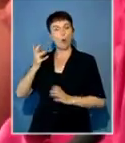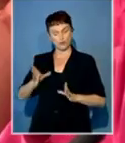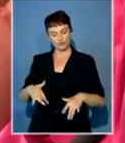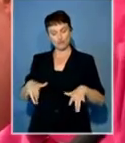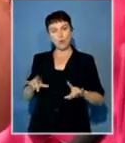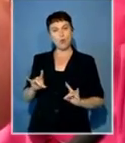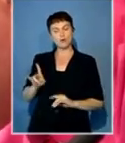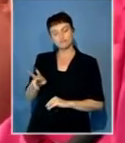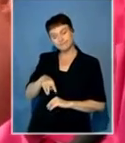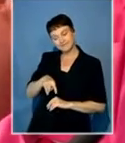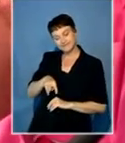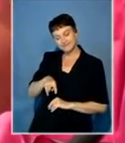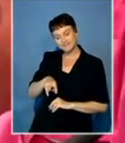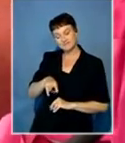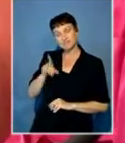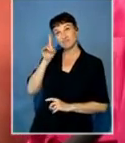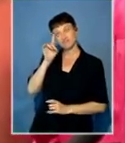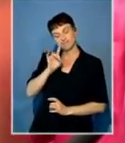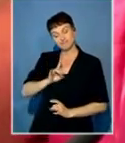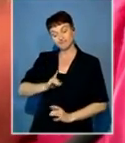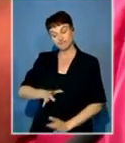this is eternity.